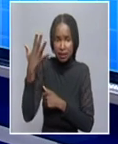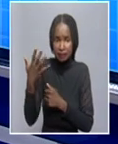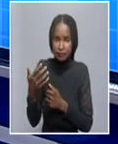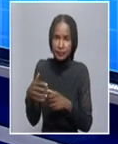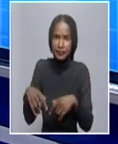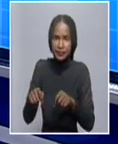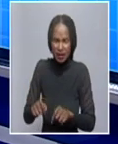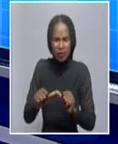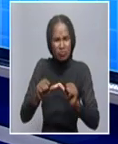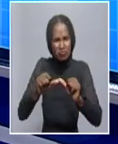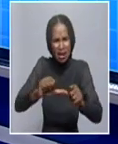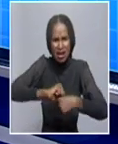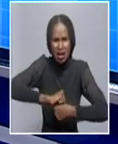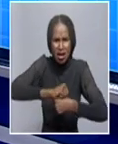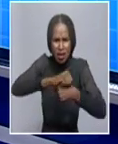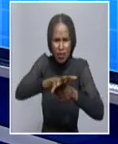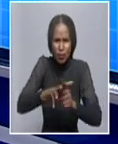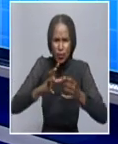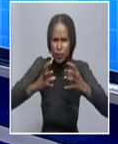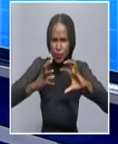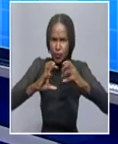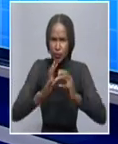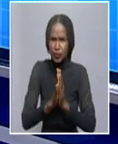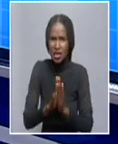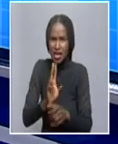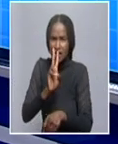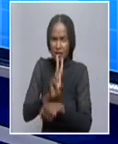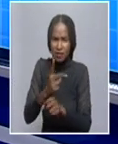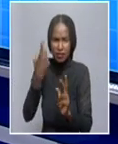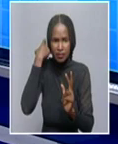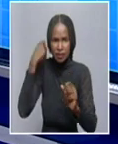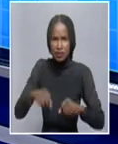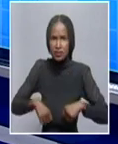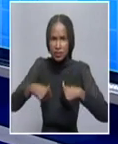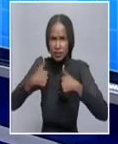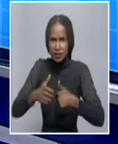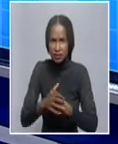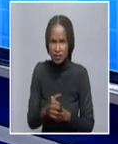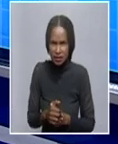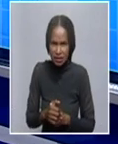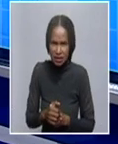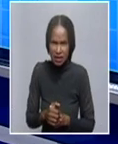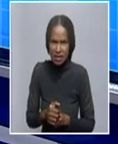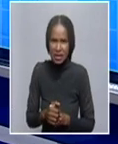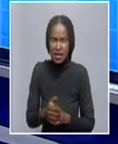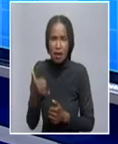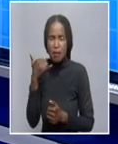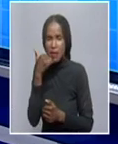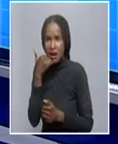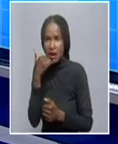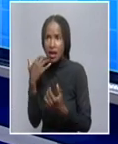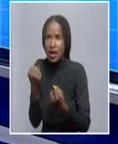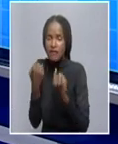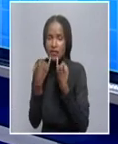Still on COVID-19 matters, Dr. Hoshiwa Mwenyangbe, Deputy Minister of Health and Social Services, is on the line with the latest